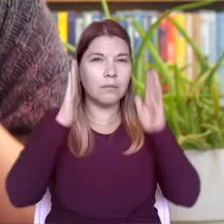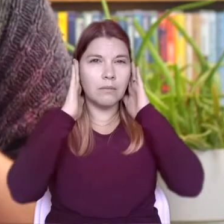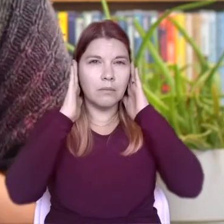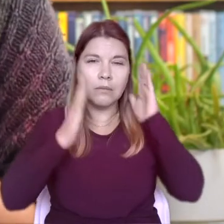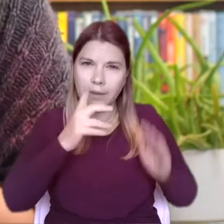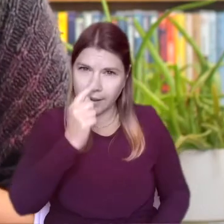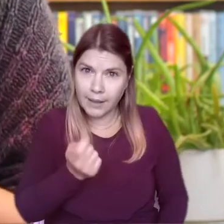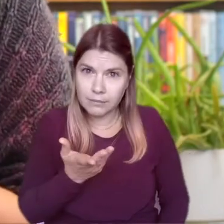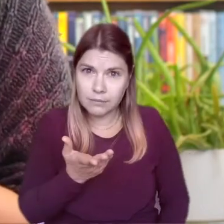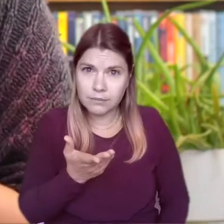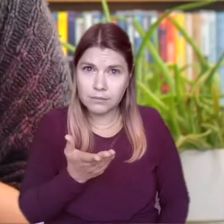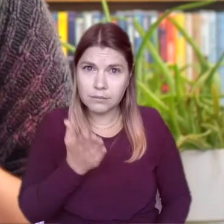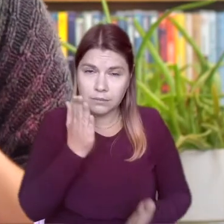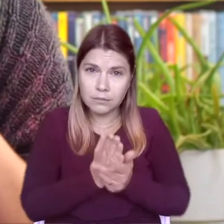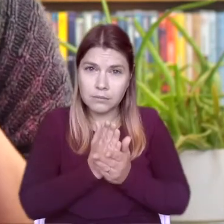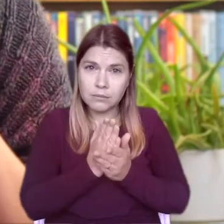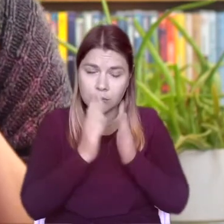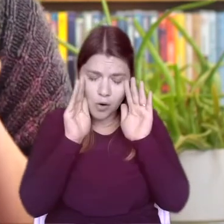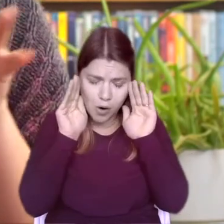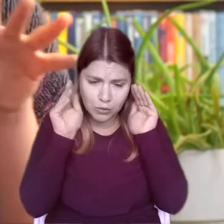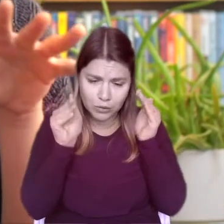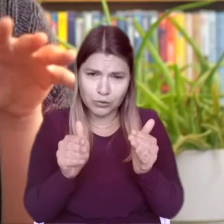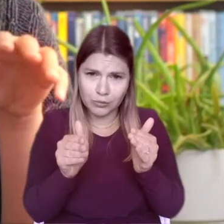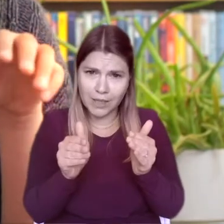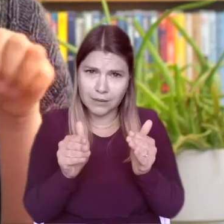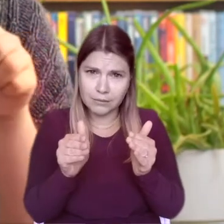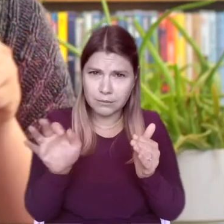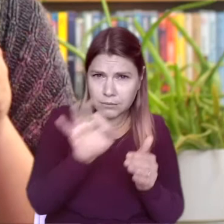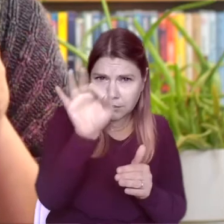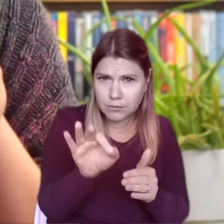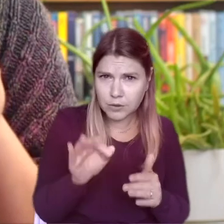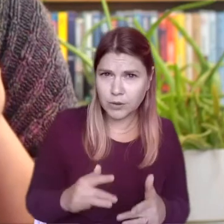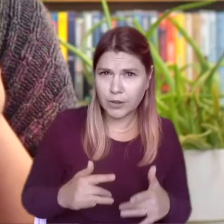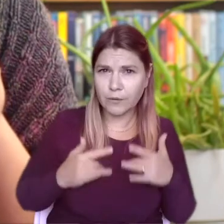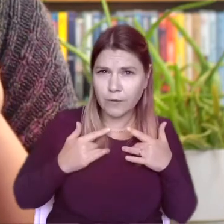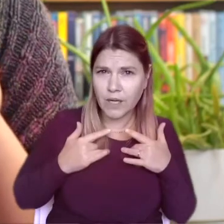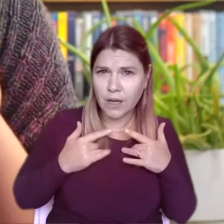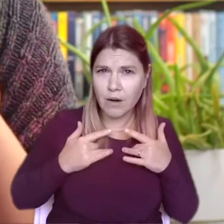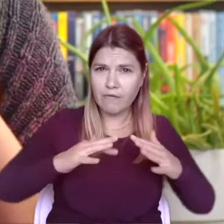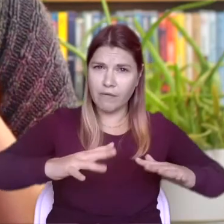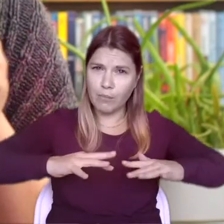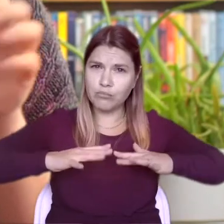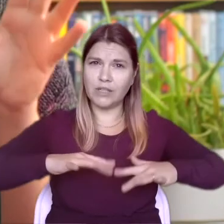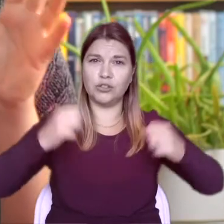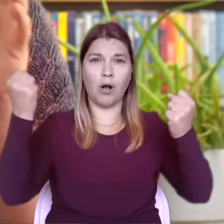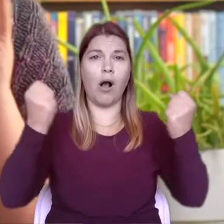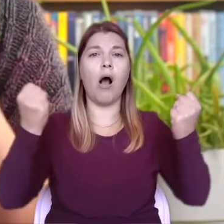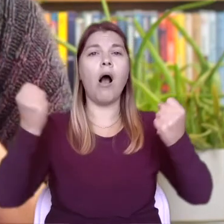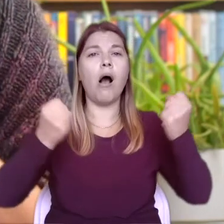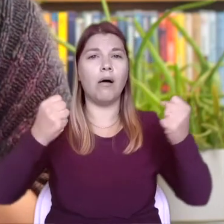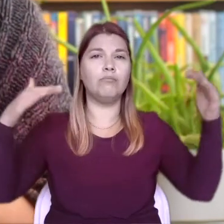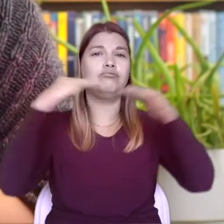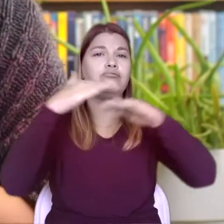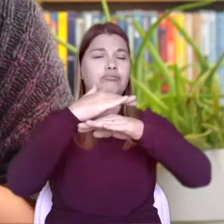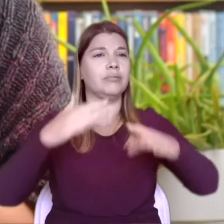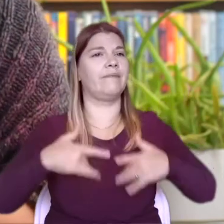If you concentrate, can you feel the gentle vibrations of the cars? Can you feel a breeze in the